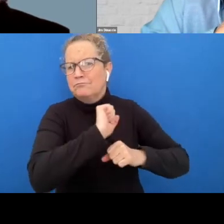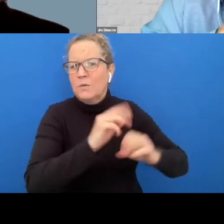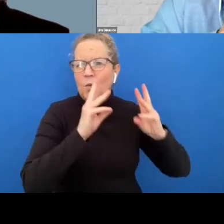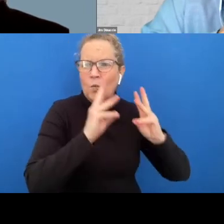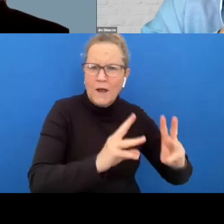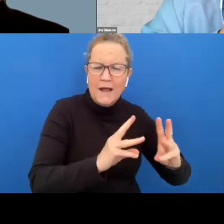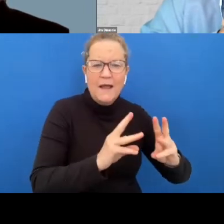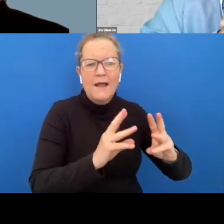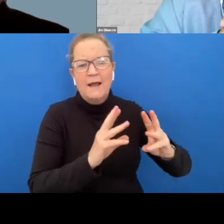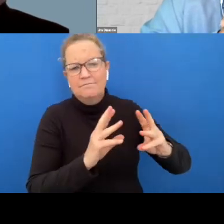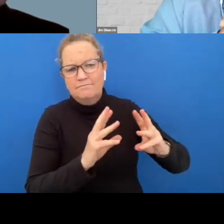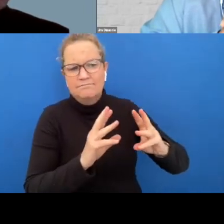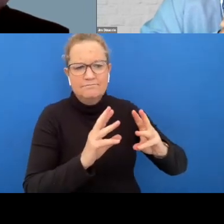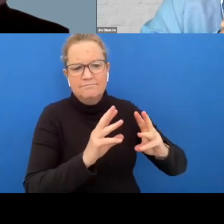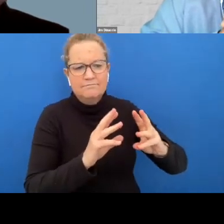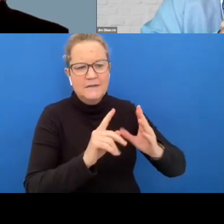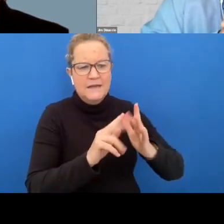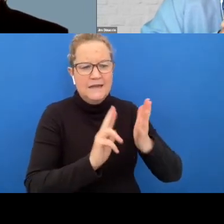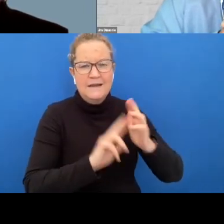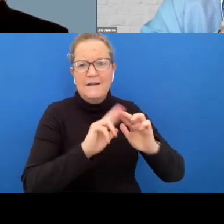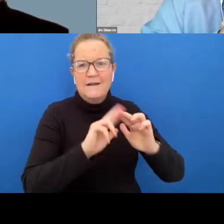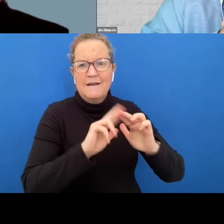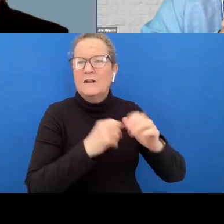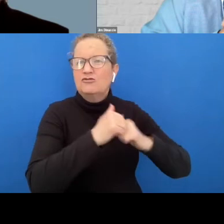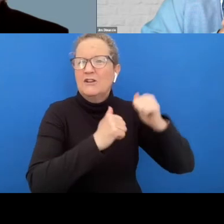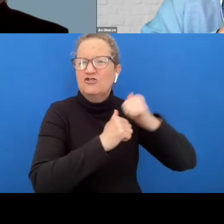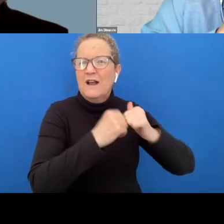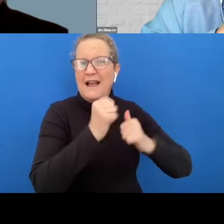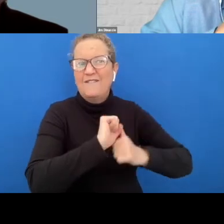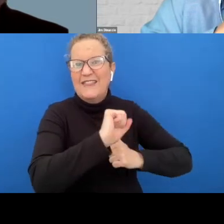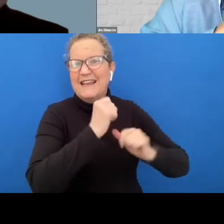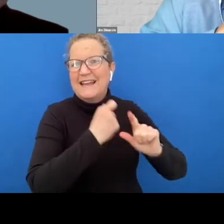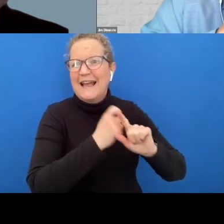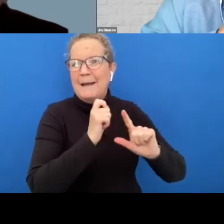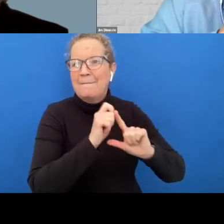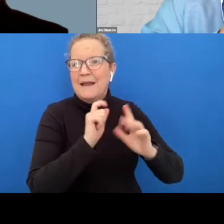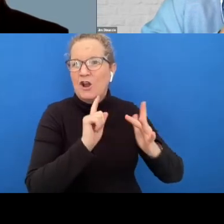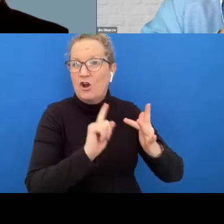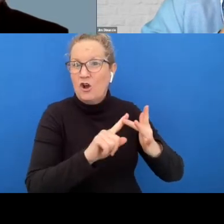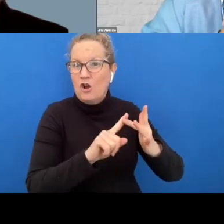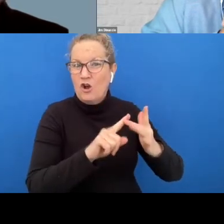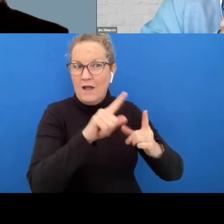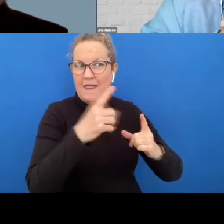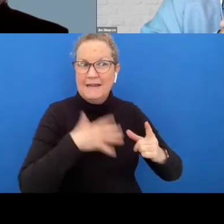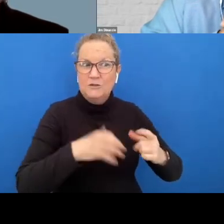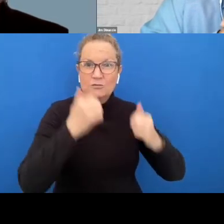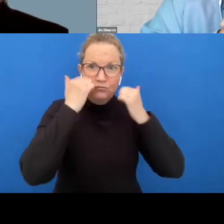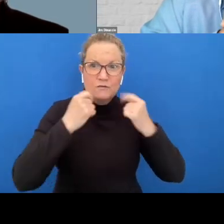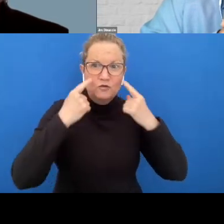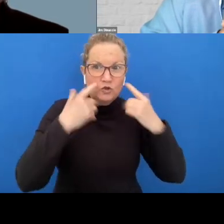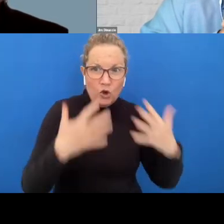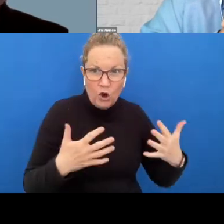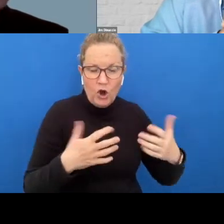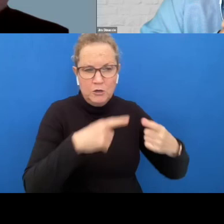players um do uh have as part of their kpis um that they need to demonstrate that they're engaging